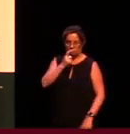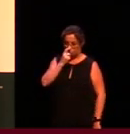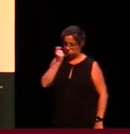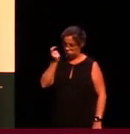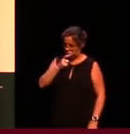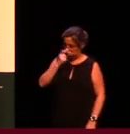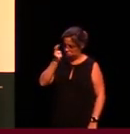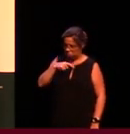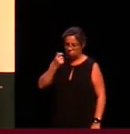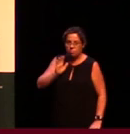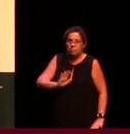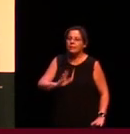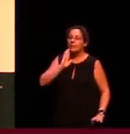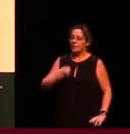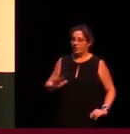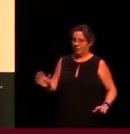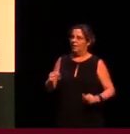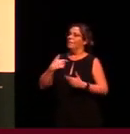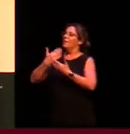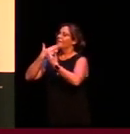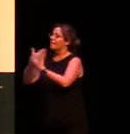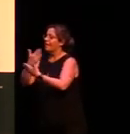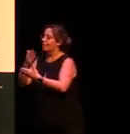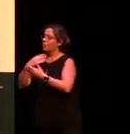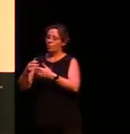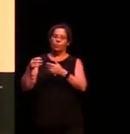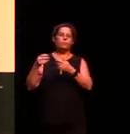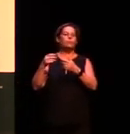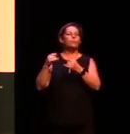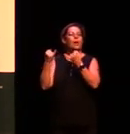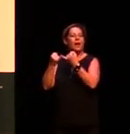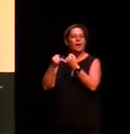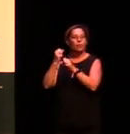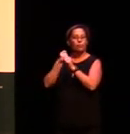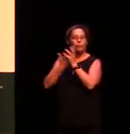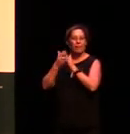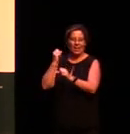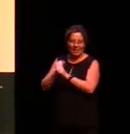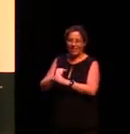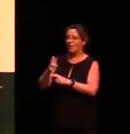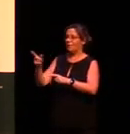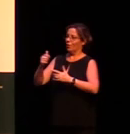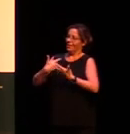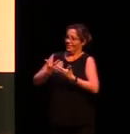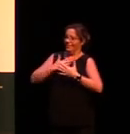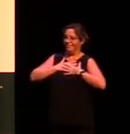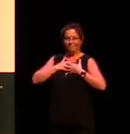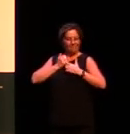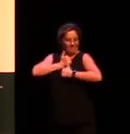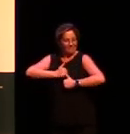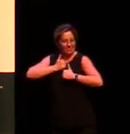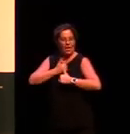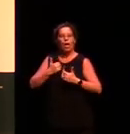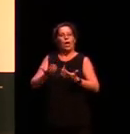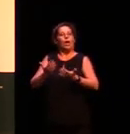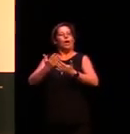Thank you also to Uncle Greg Sims for a really moving and entertaining welcome to country. And I